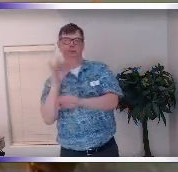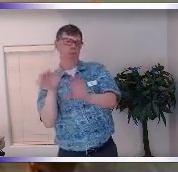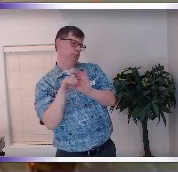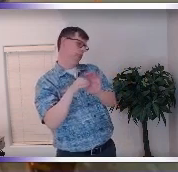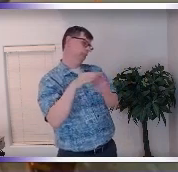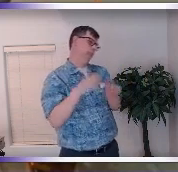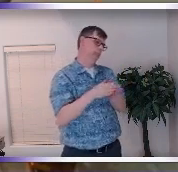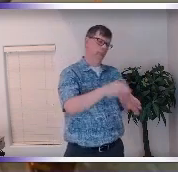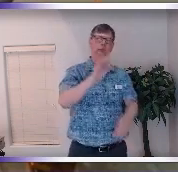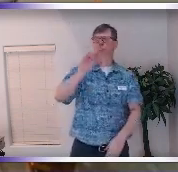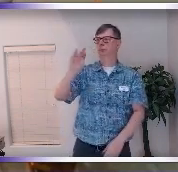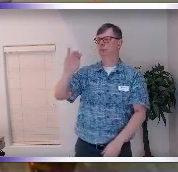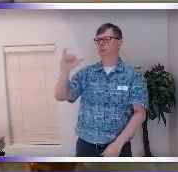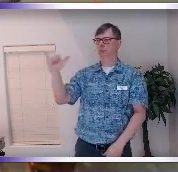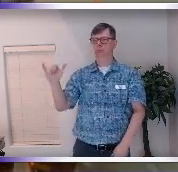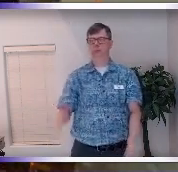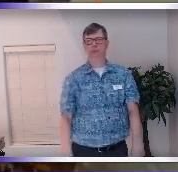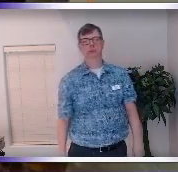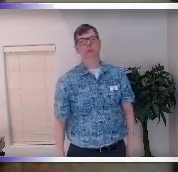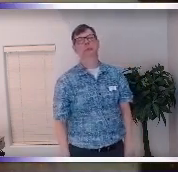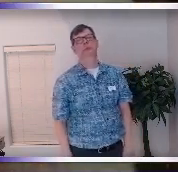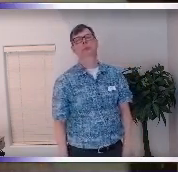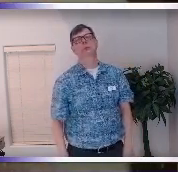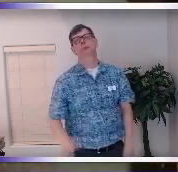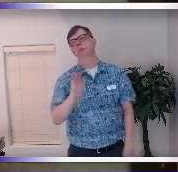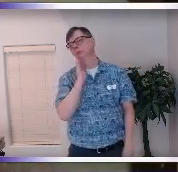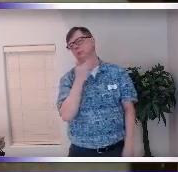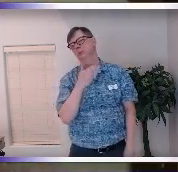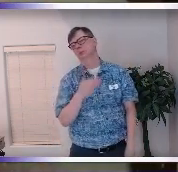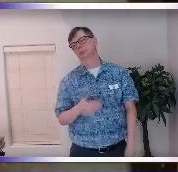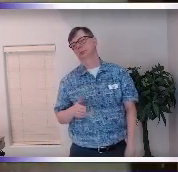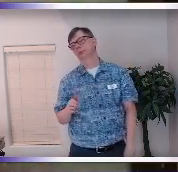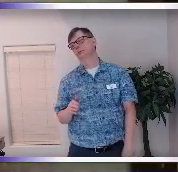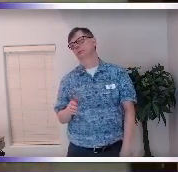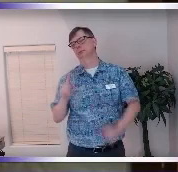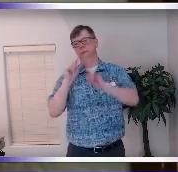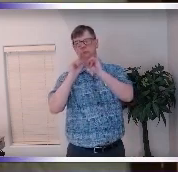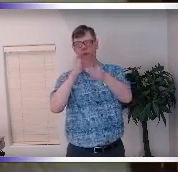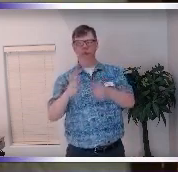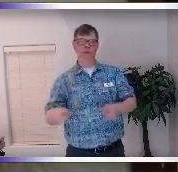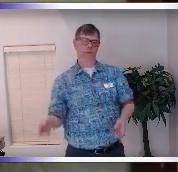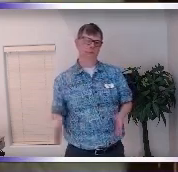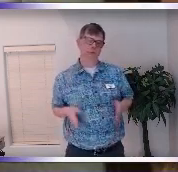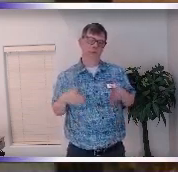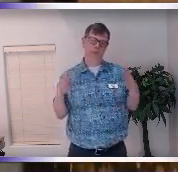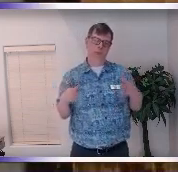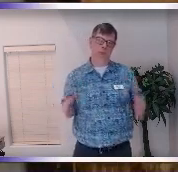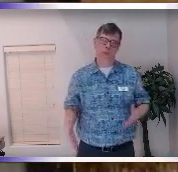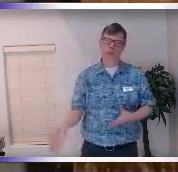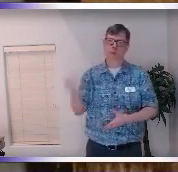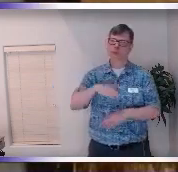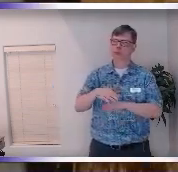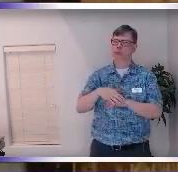as Tracy but you know it said uh the the quote right live in the world but not of it this is what it means